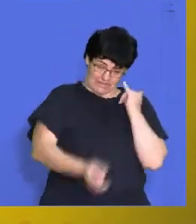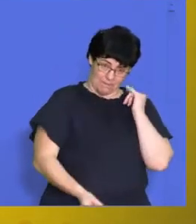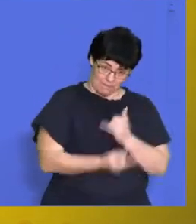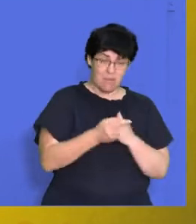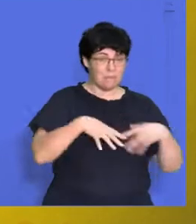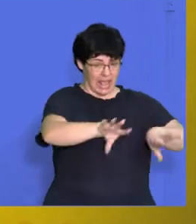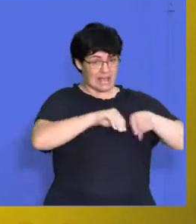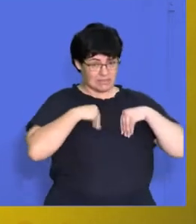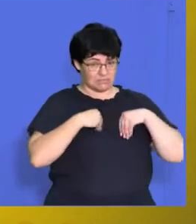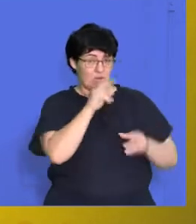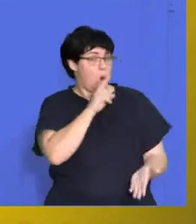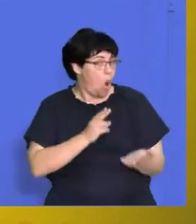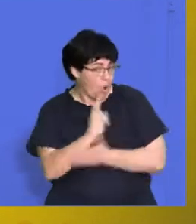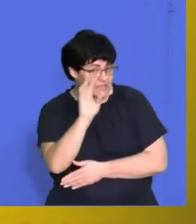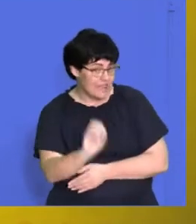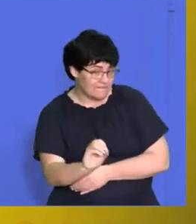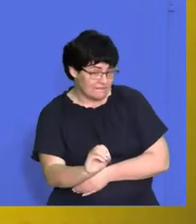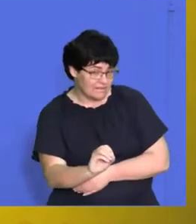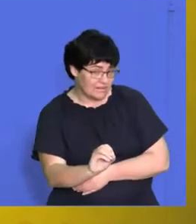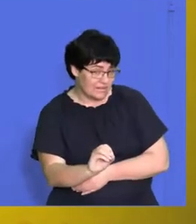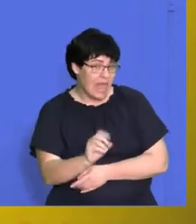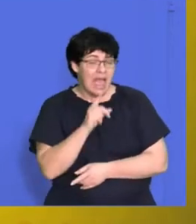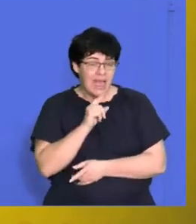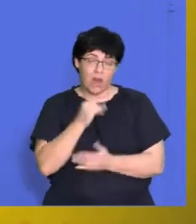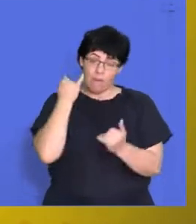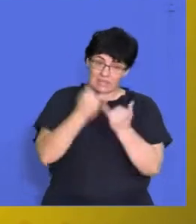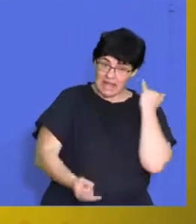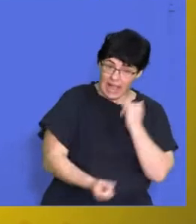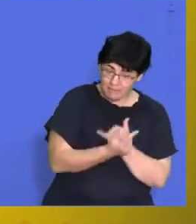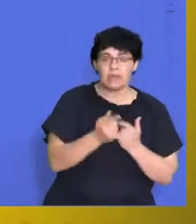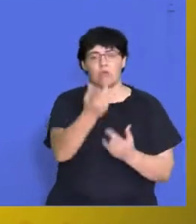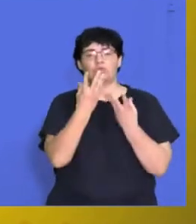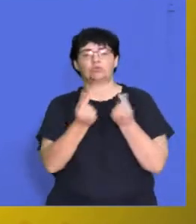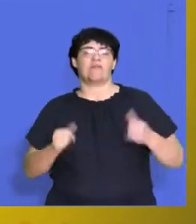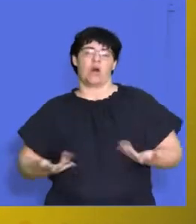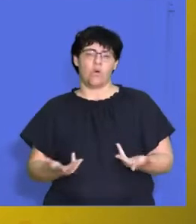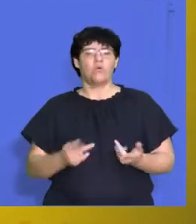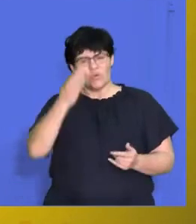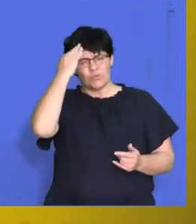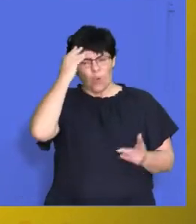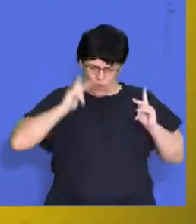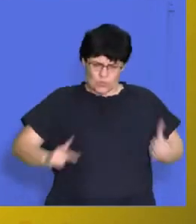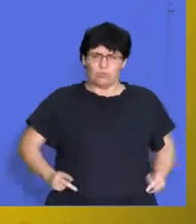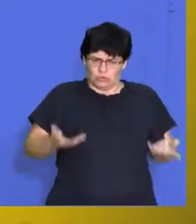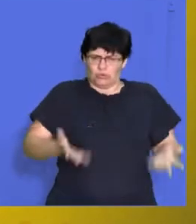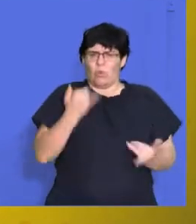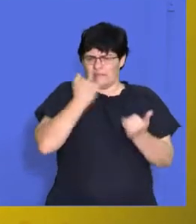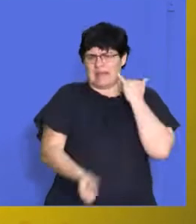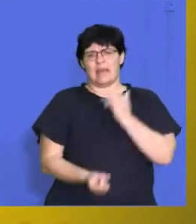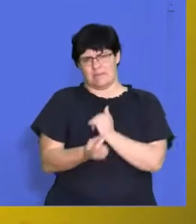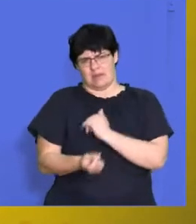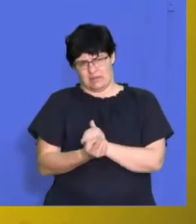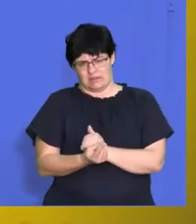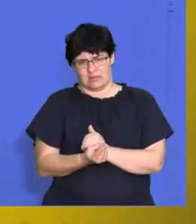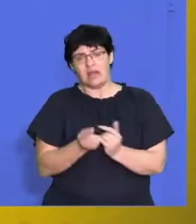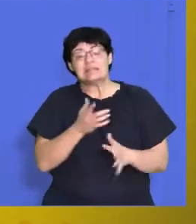Are you honest about your mistakes and how you dealt with them? And we're human, so we all make mistakes. It's how we deal